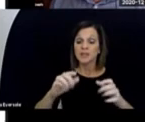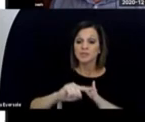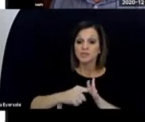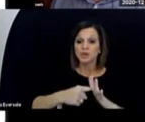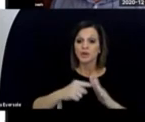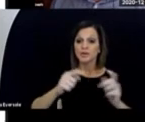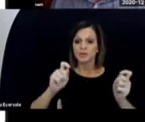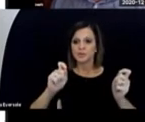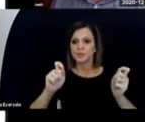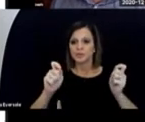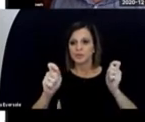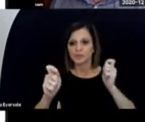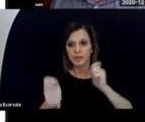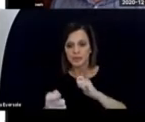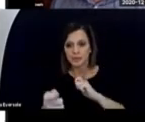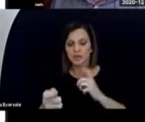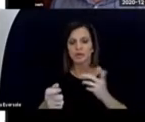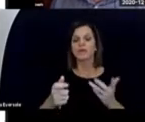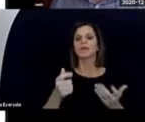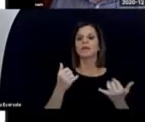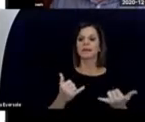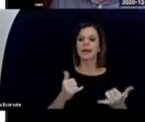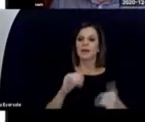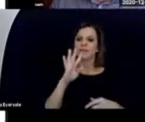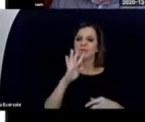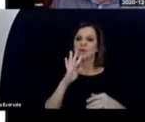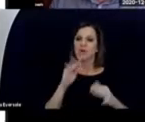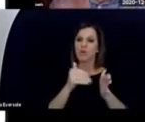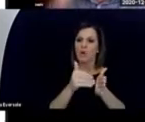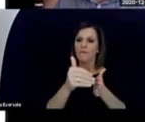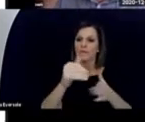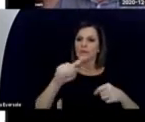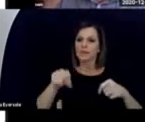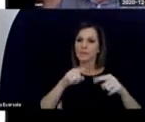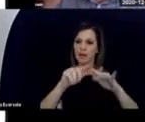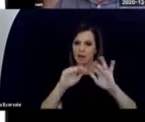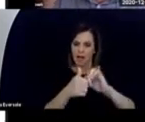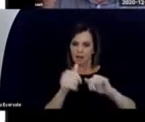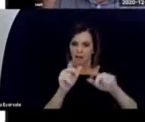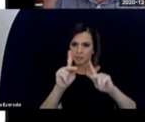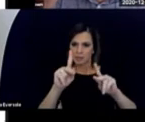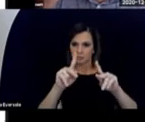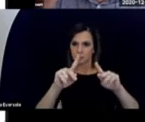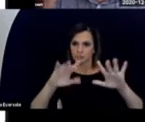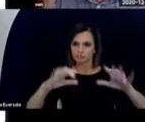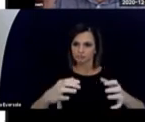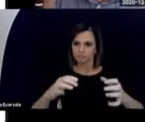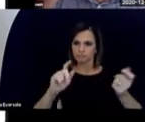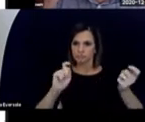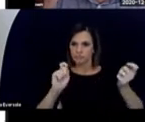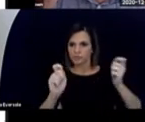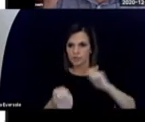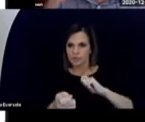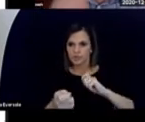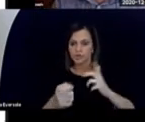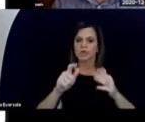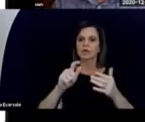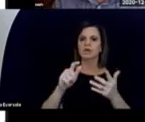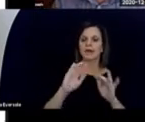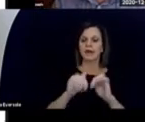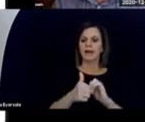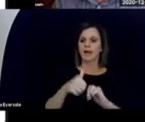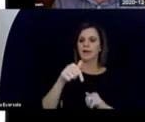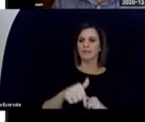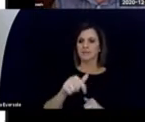Then the population started to change. And I talk often about the changing nature